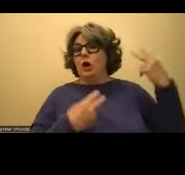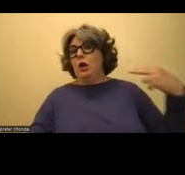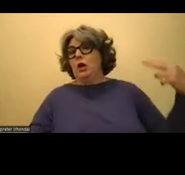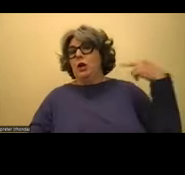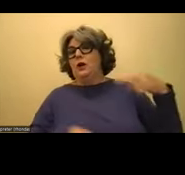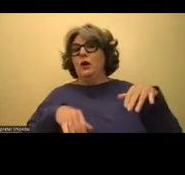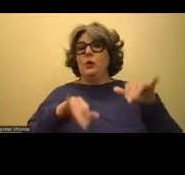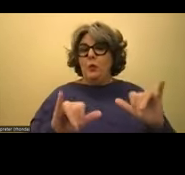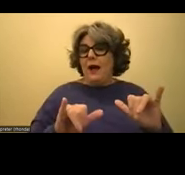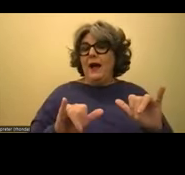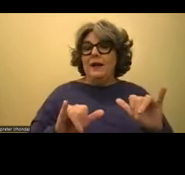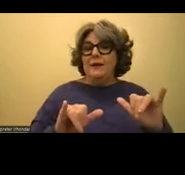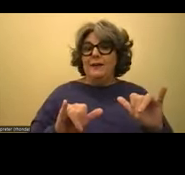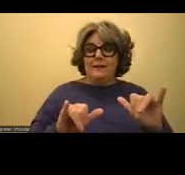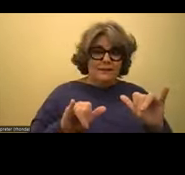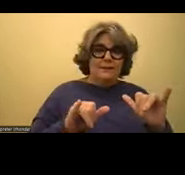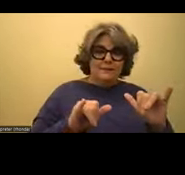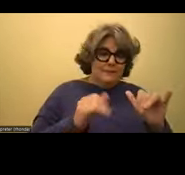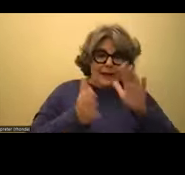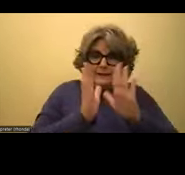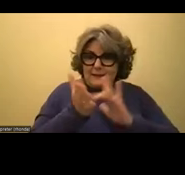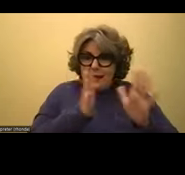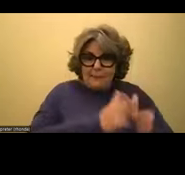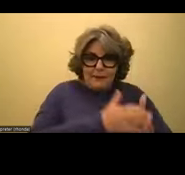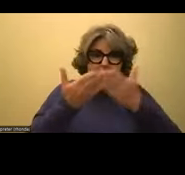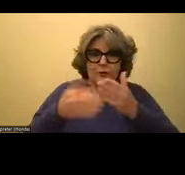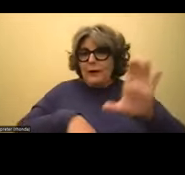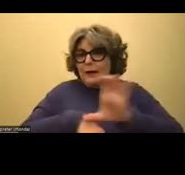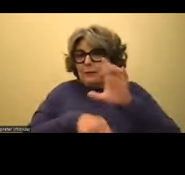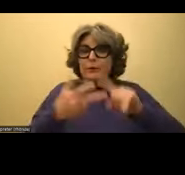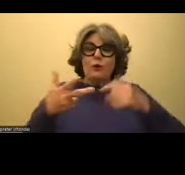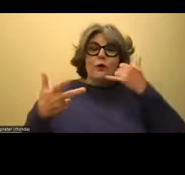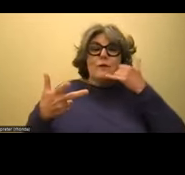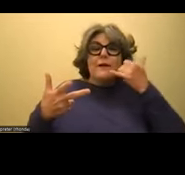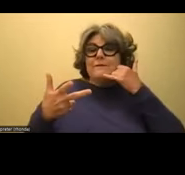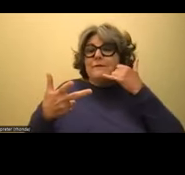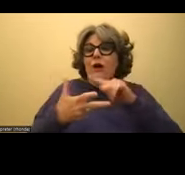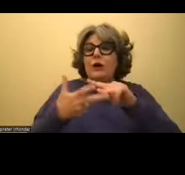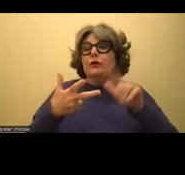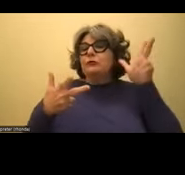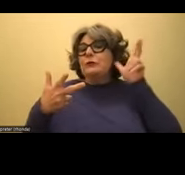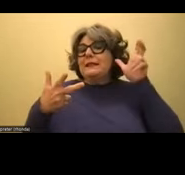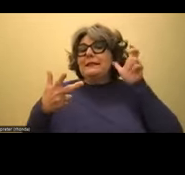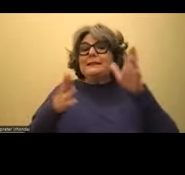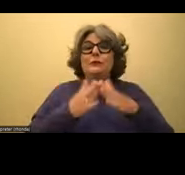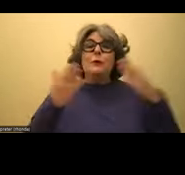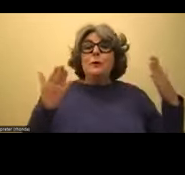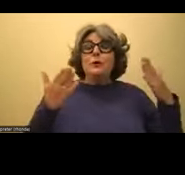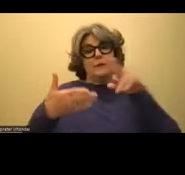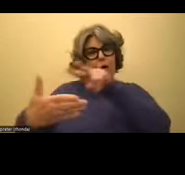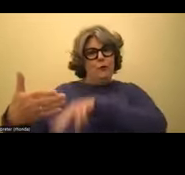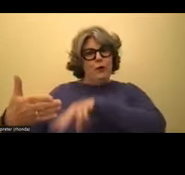I'm like pulling out my tablet or computer or phone to like listen to a book that we were reading.